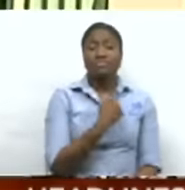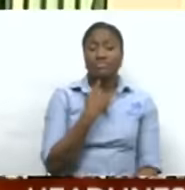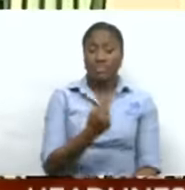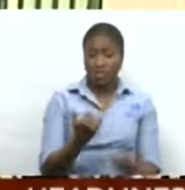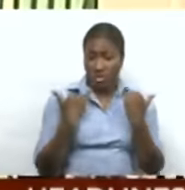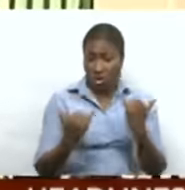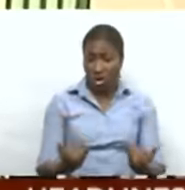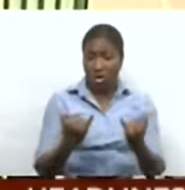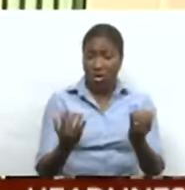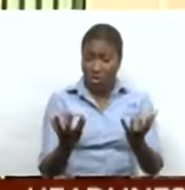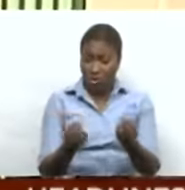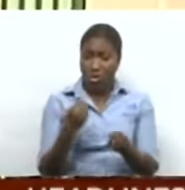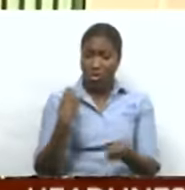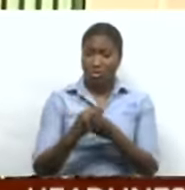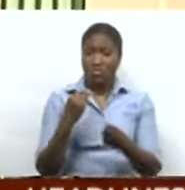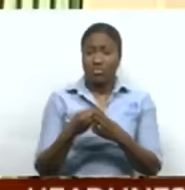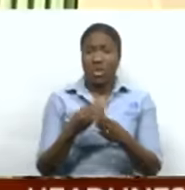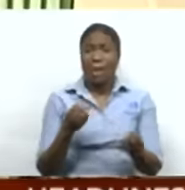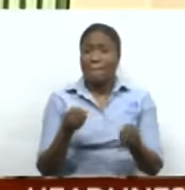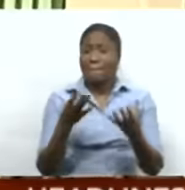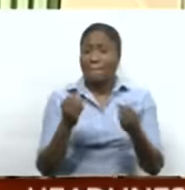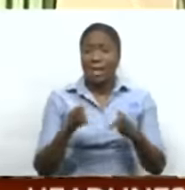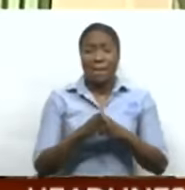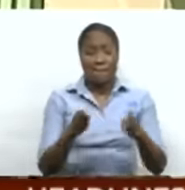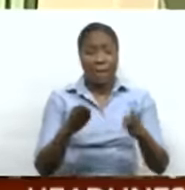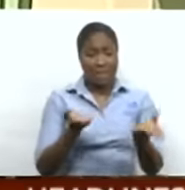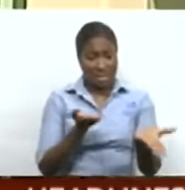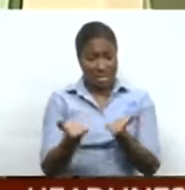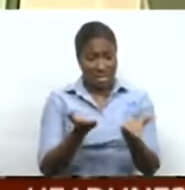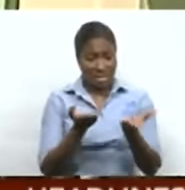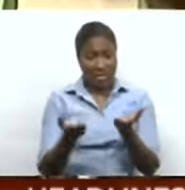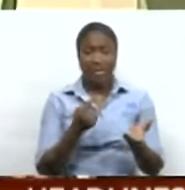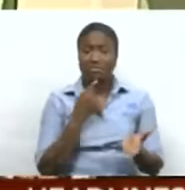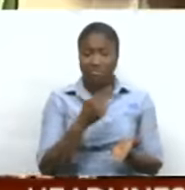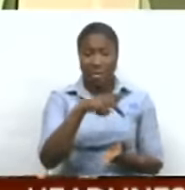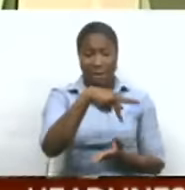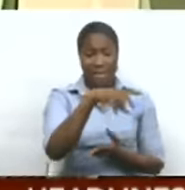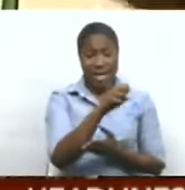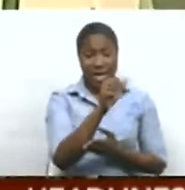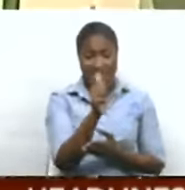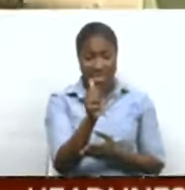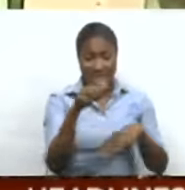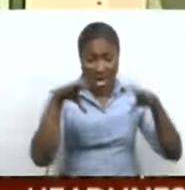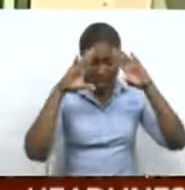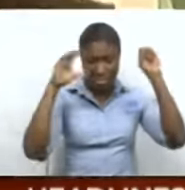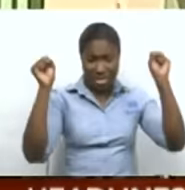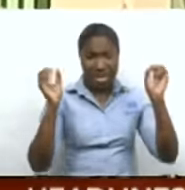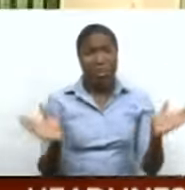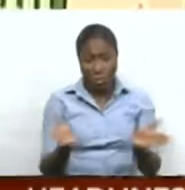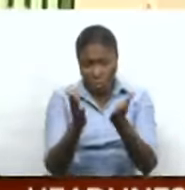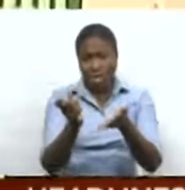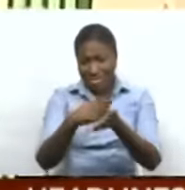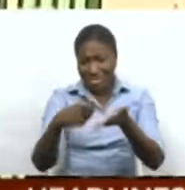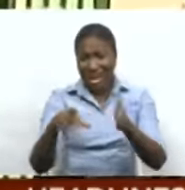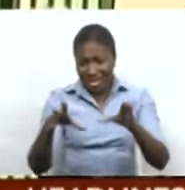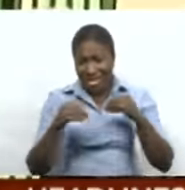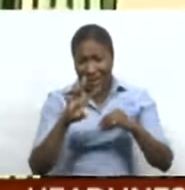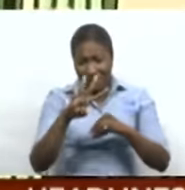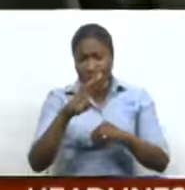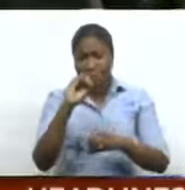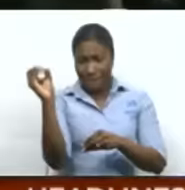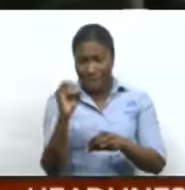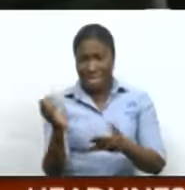Dozens of dissatisfied public servants are demanding that PSA president Leroy Bautiste sign off on their 4% increase.